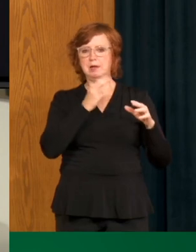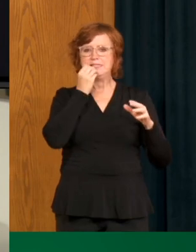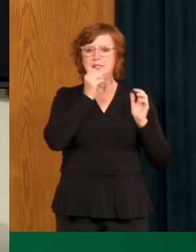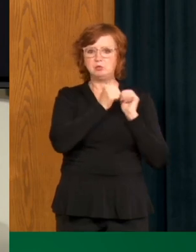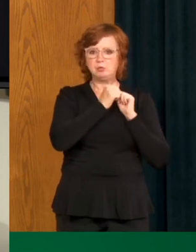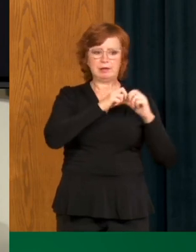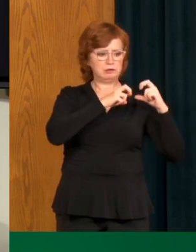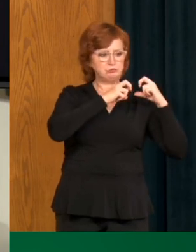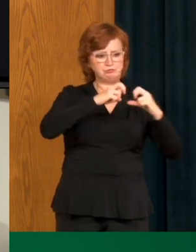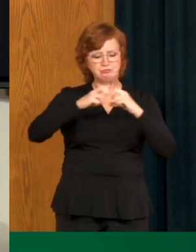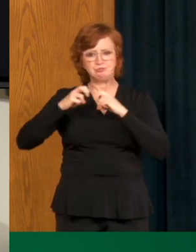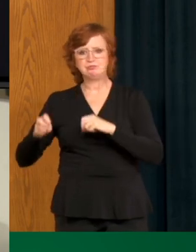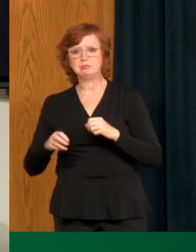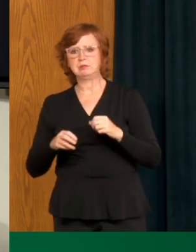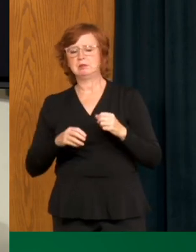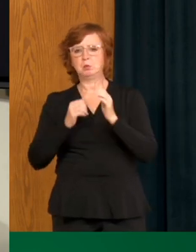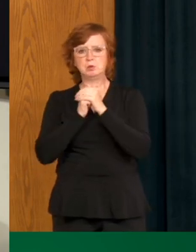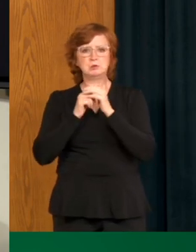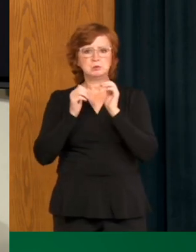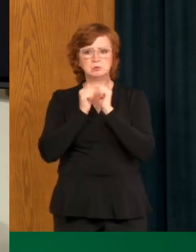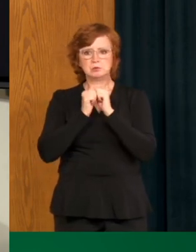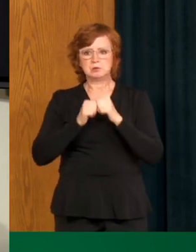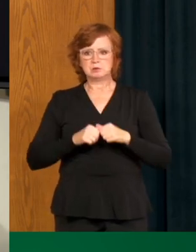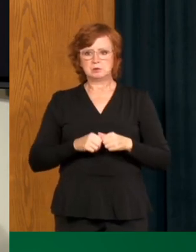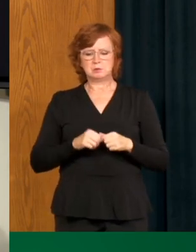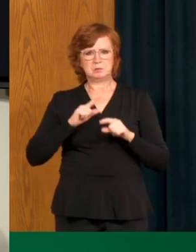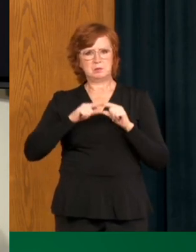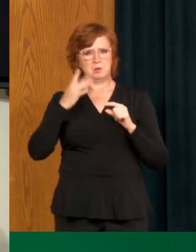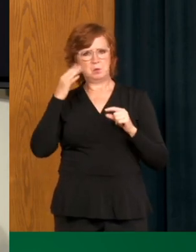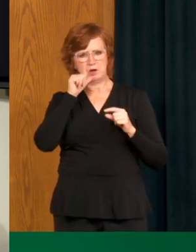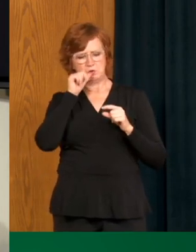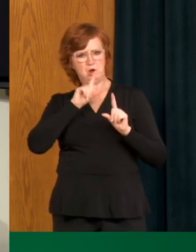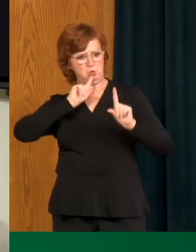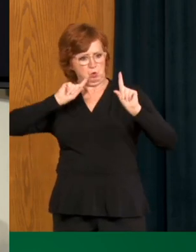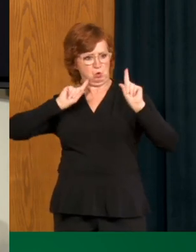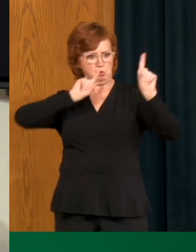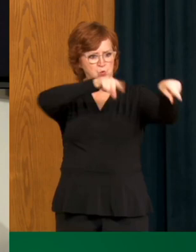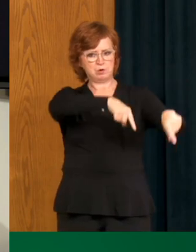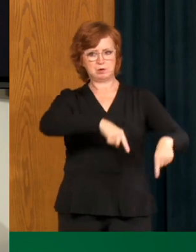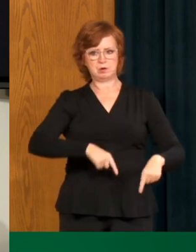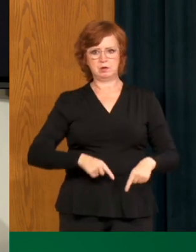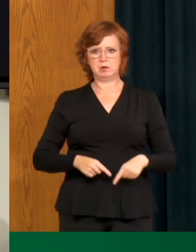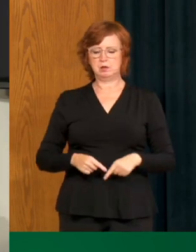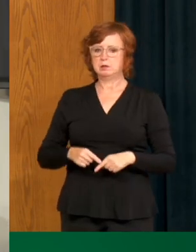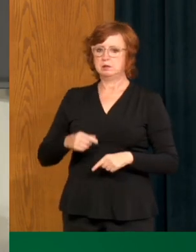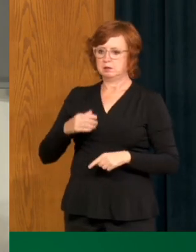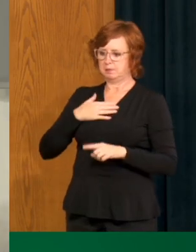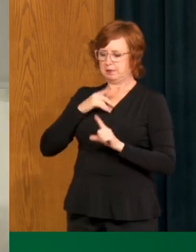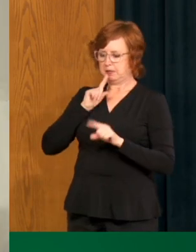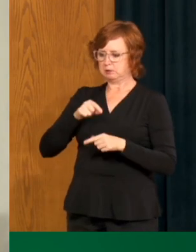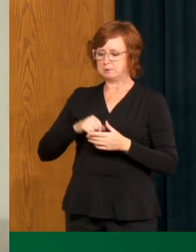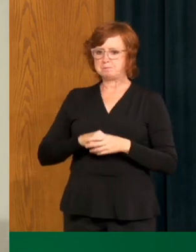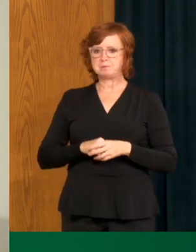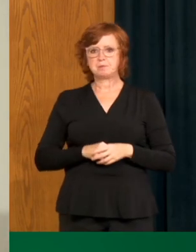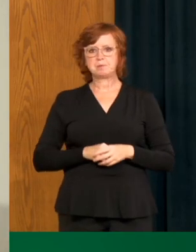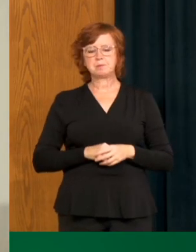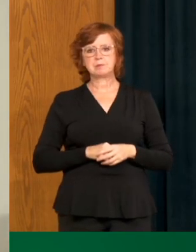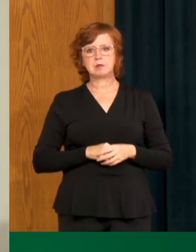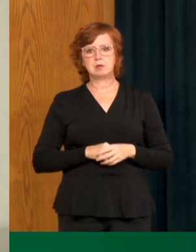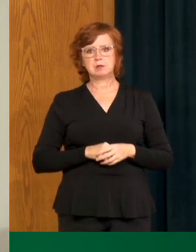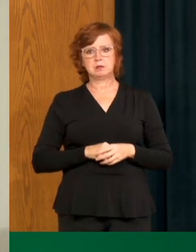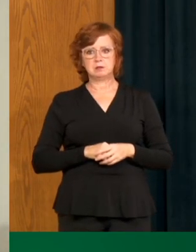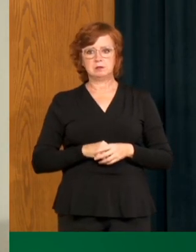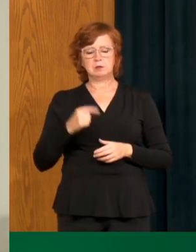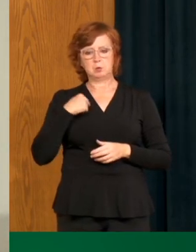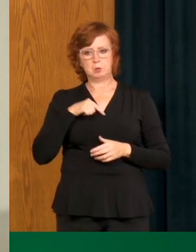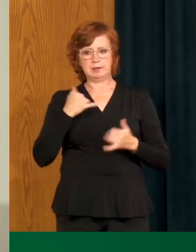spreading, not take measures such as those? Well, I would say right now, uh, we're certainly encouraging compliance in each